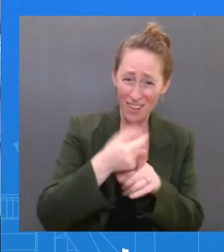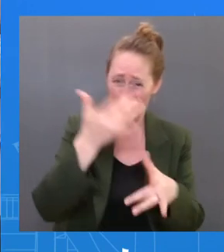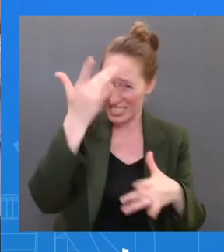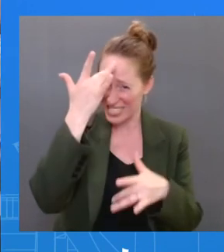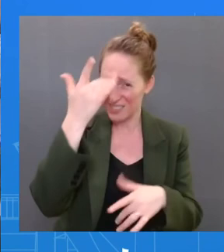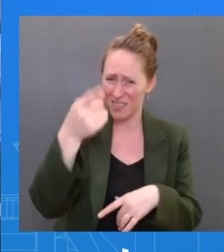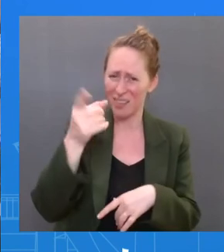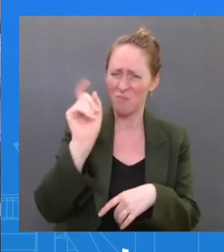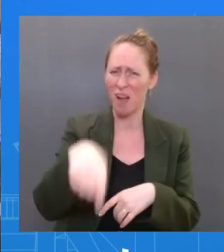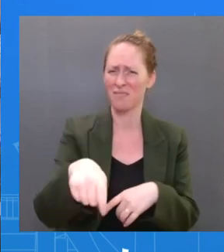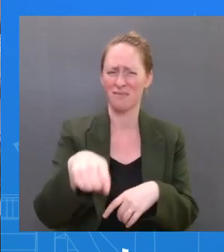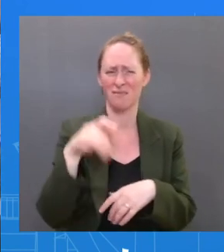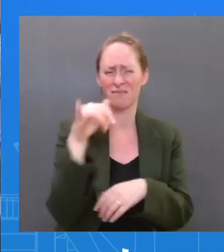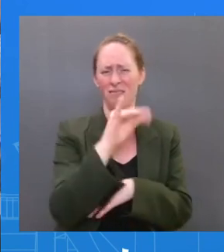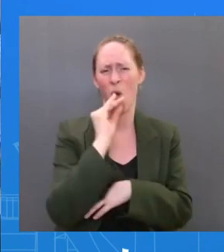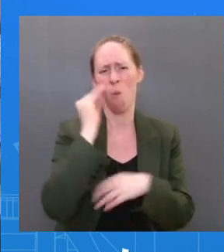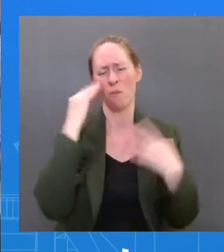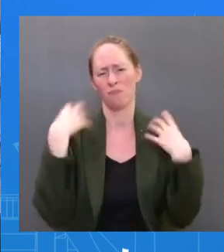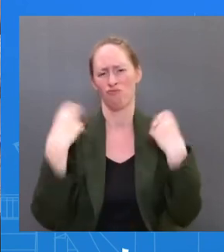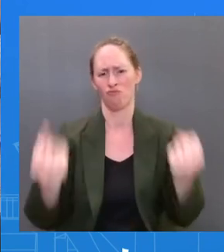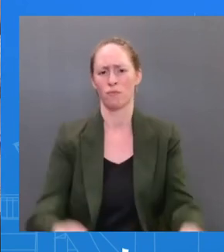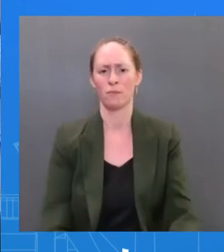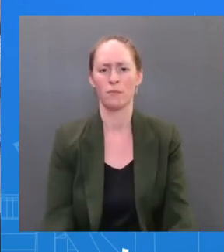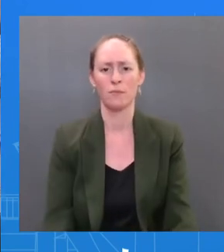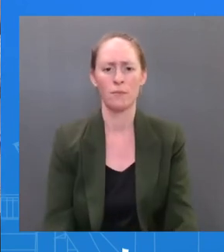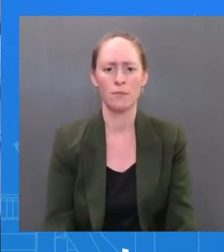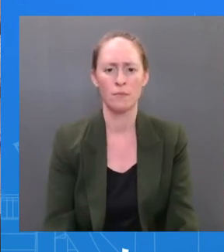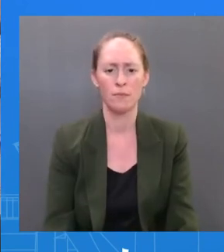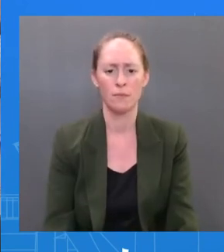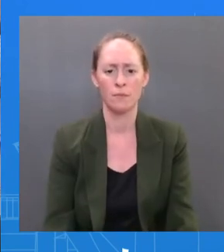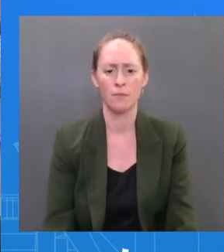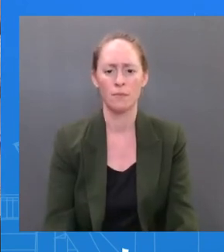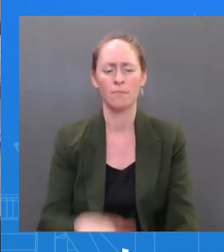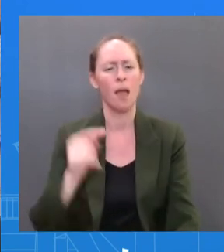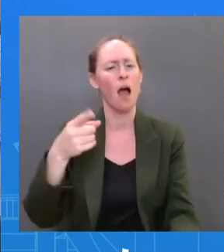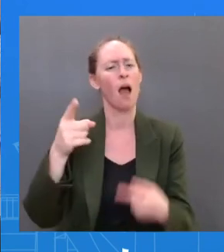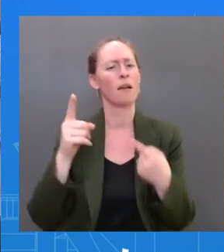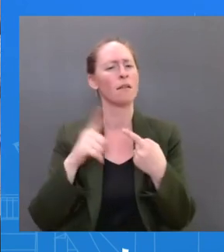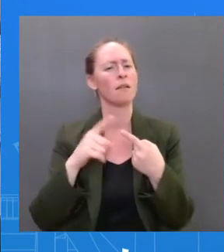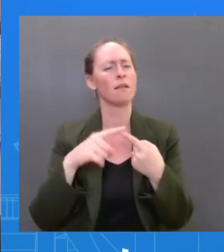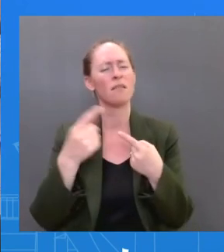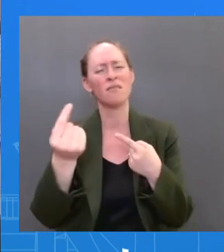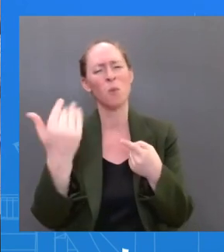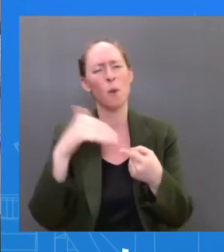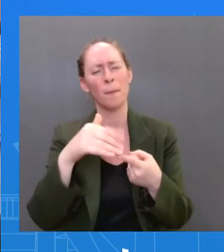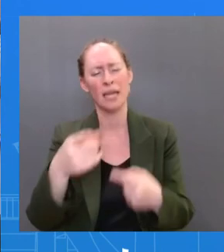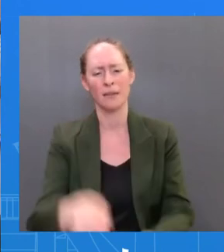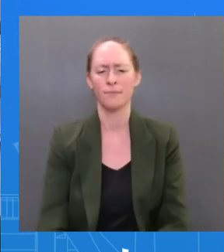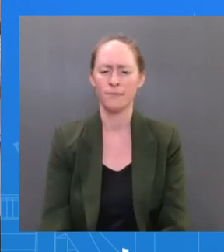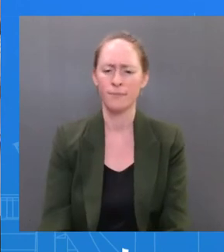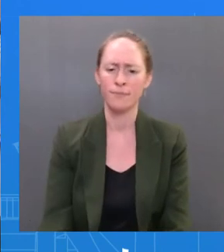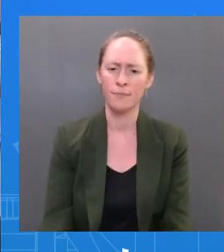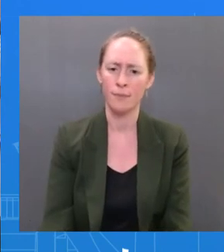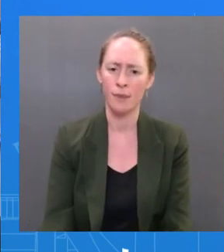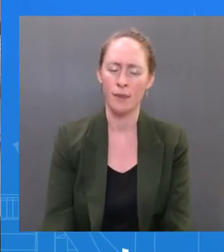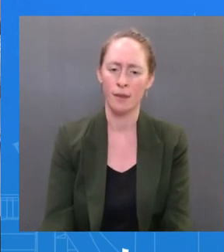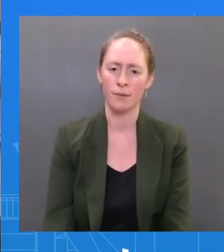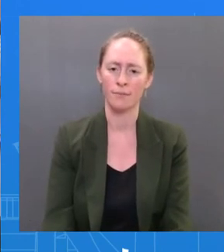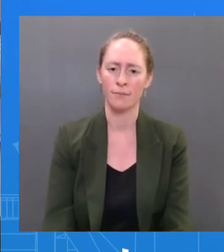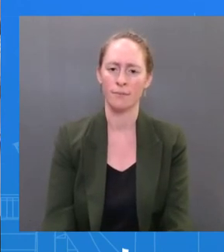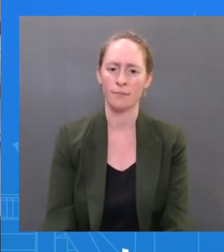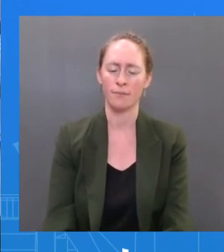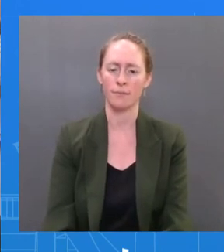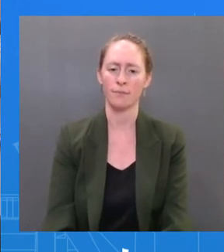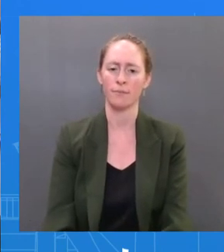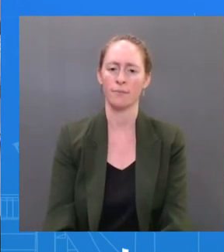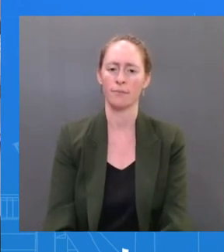the COVID protocol — Oh, the COVID the testing for being in the same room as the President and the like that were designed to — now that his risk